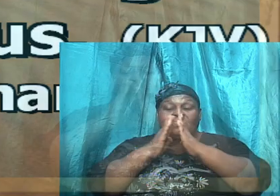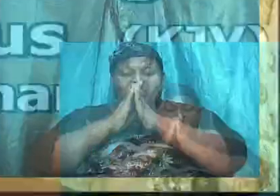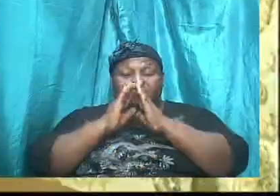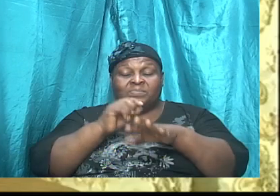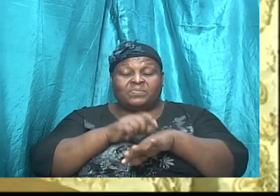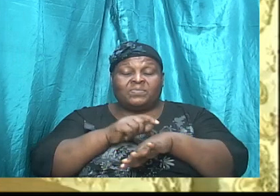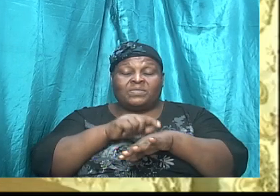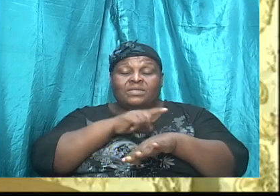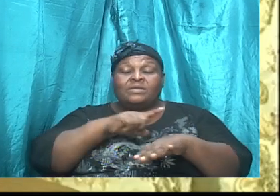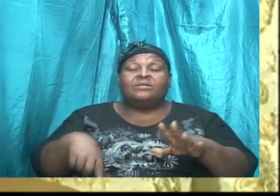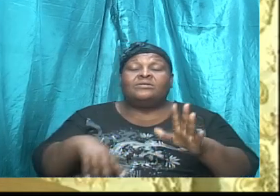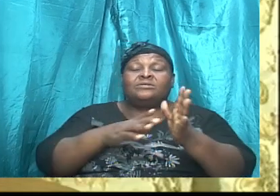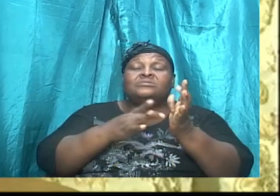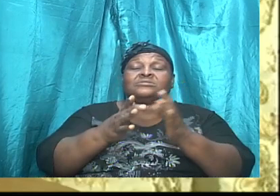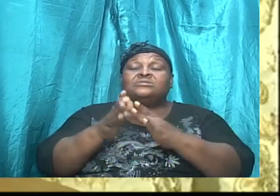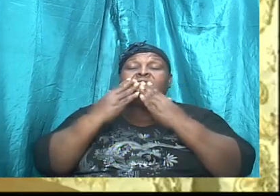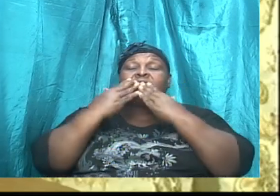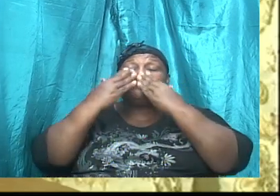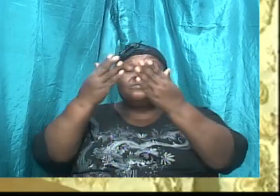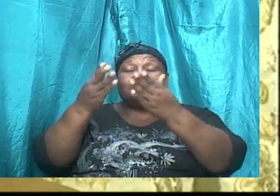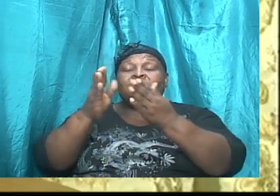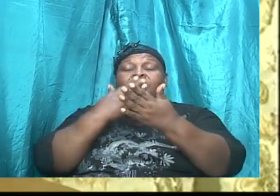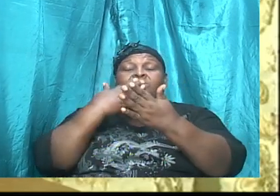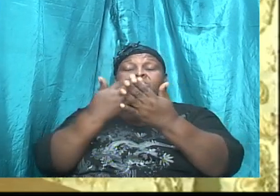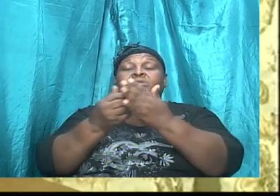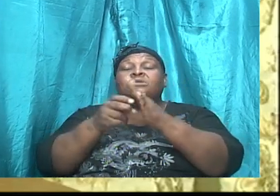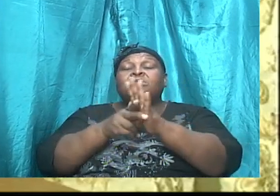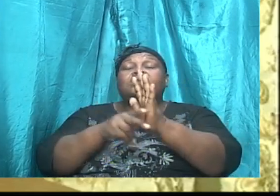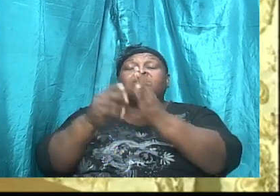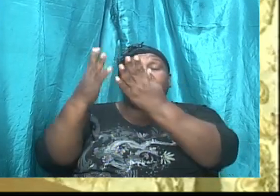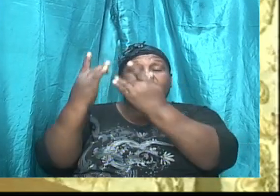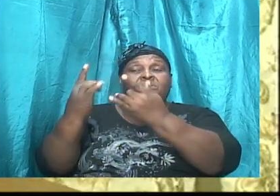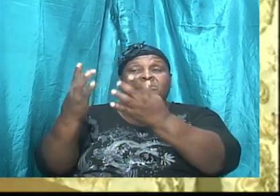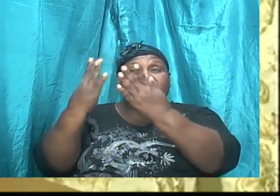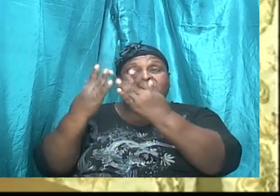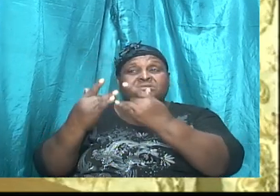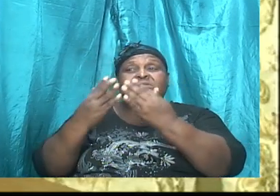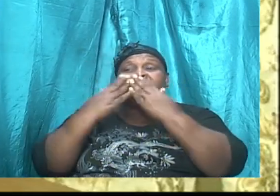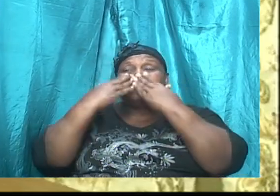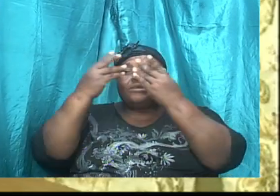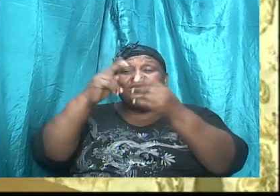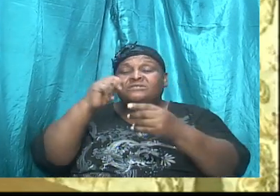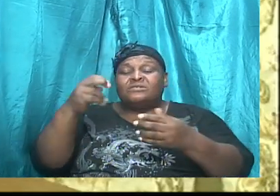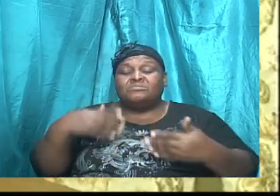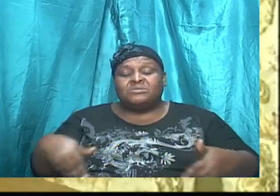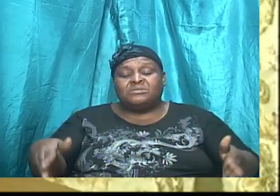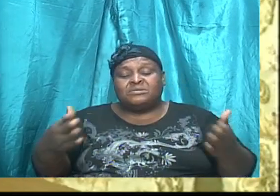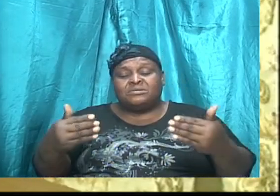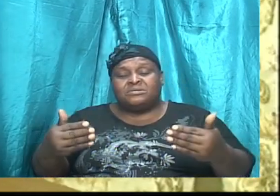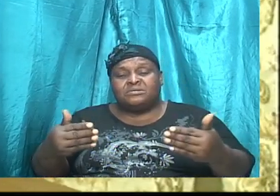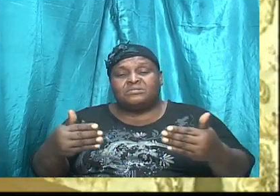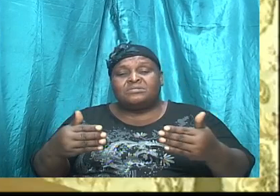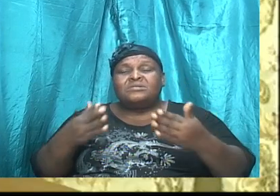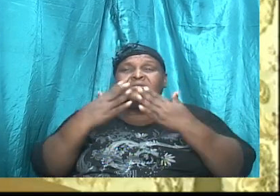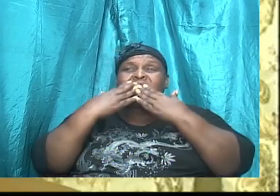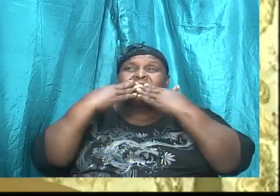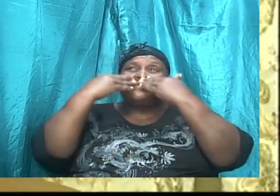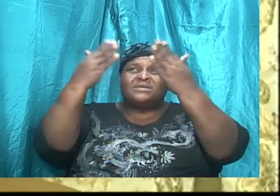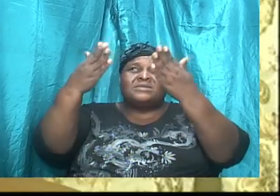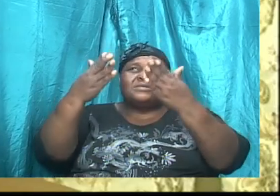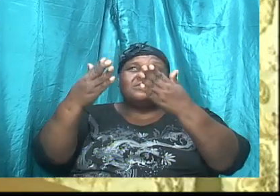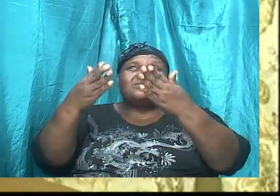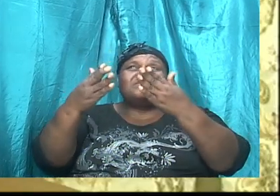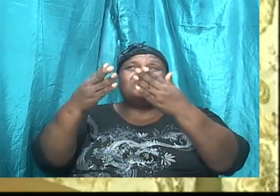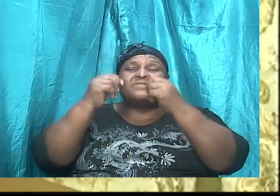Jesus, we thank you for your goodness and your mercies. Dear God, we thank you for being here with us today. Dear God, we thank you for the